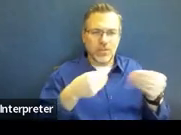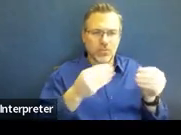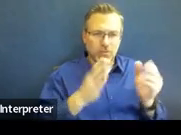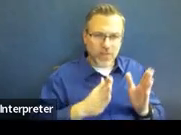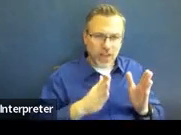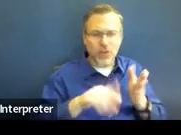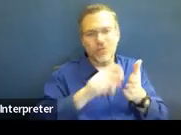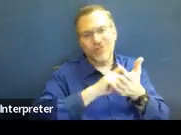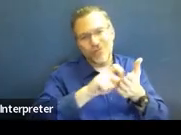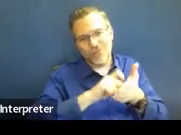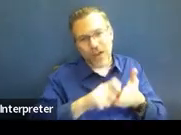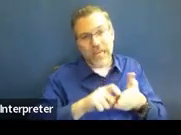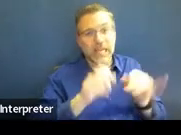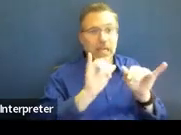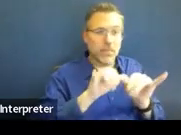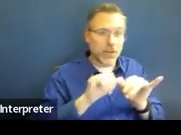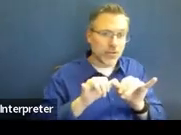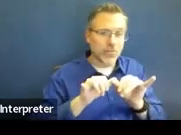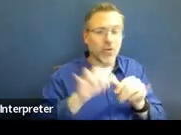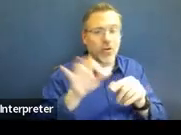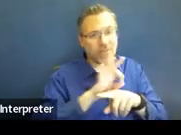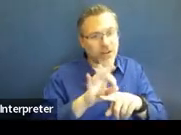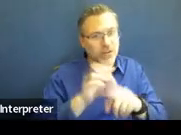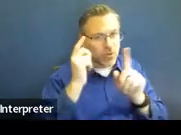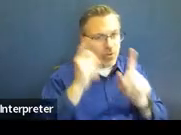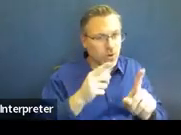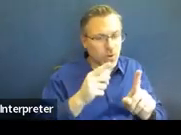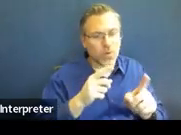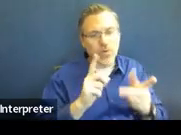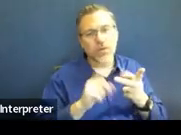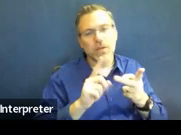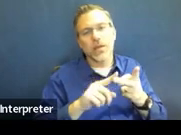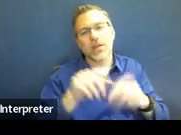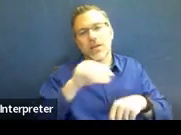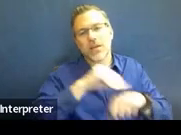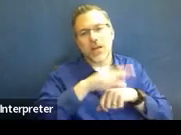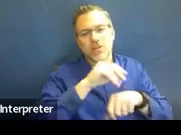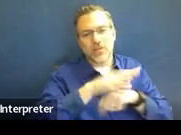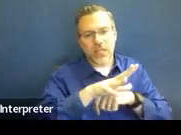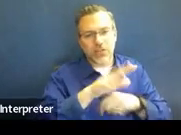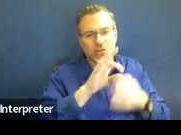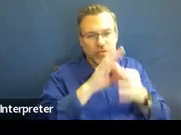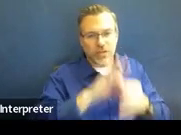functional goals and avoiding outcomes. And consultation related service goals.